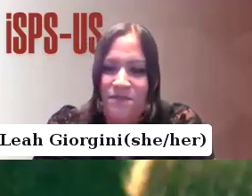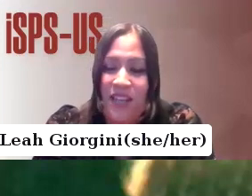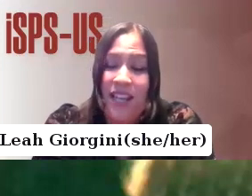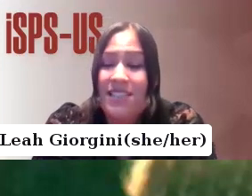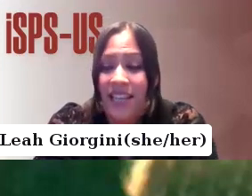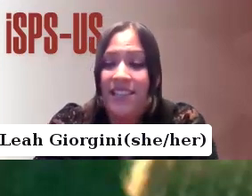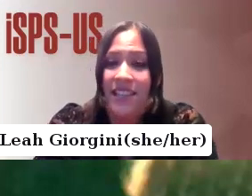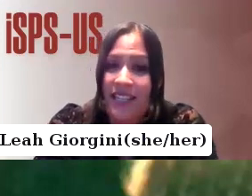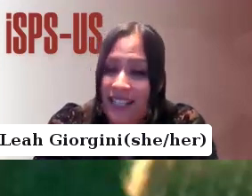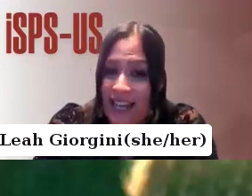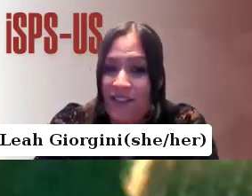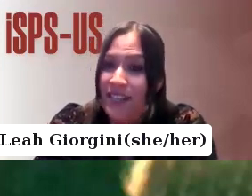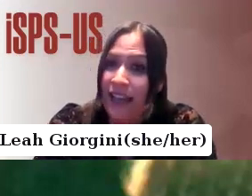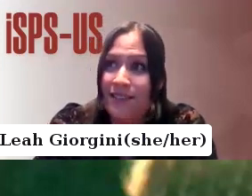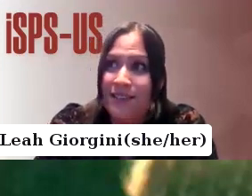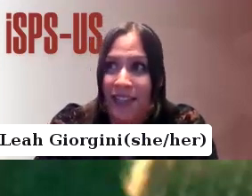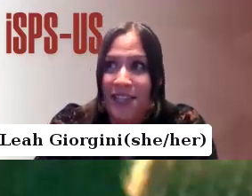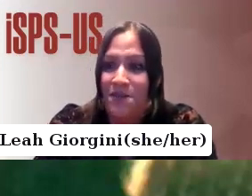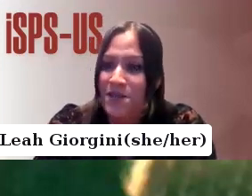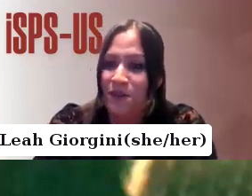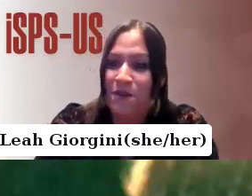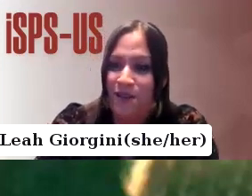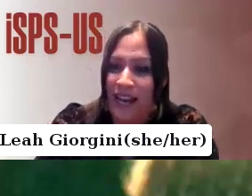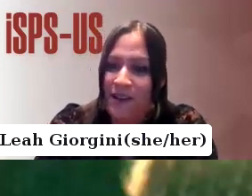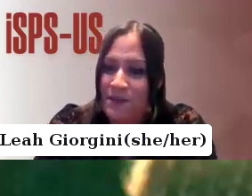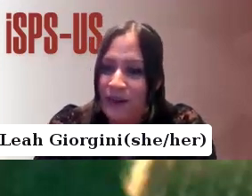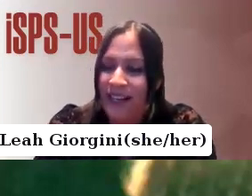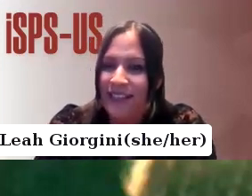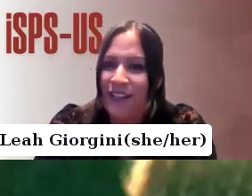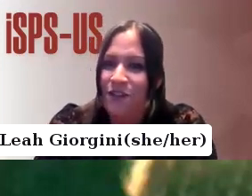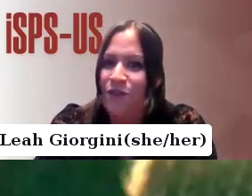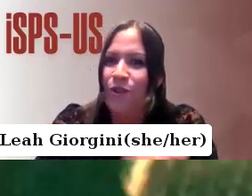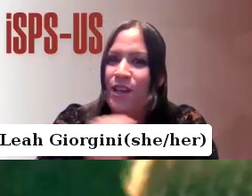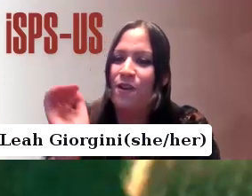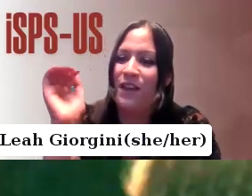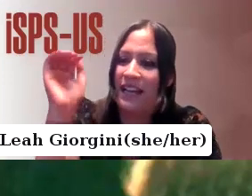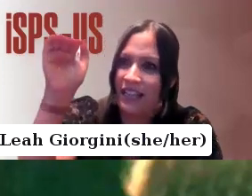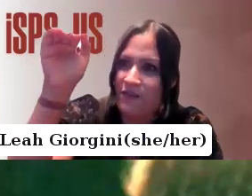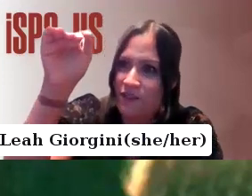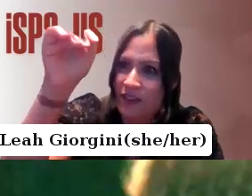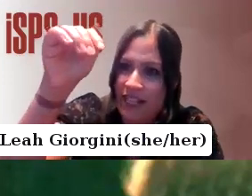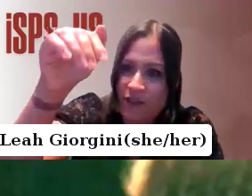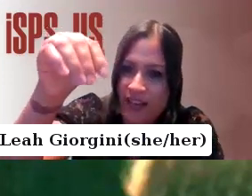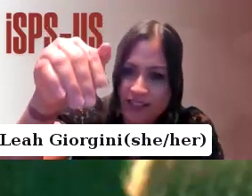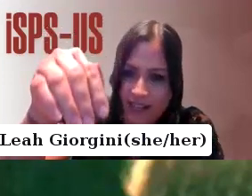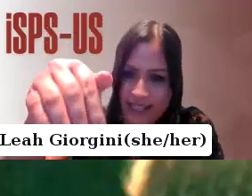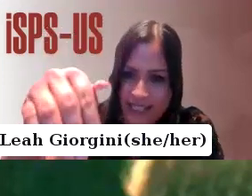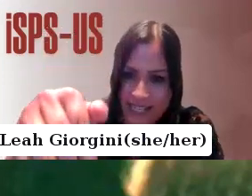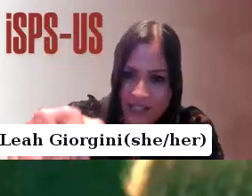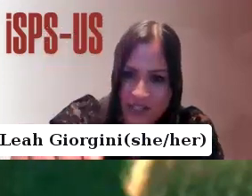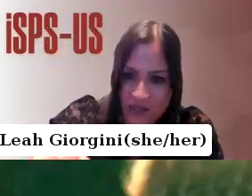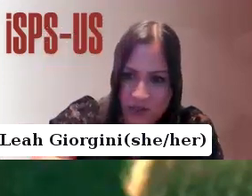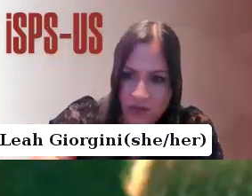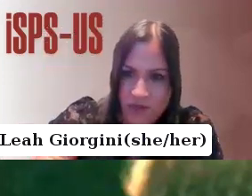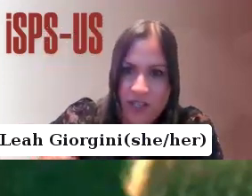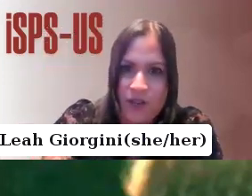um and I like to think that that I did get there in the end like I think I'm doing pretty well now but falling off that cliff of cliff of anxiety